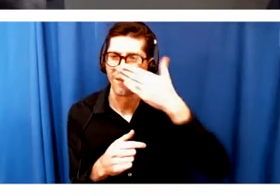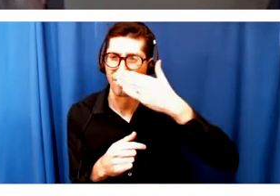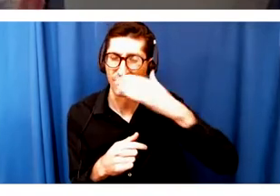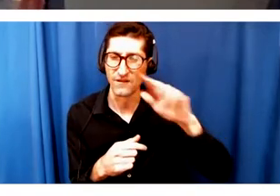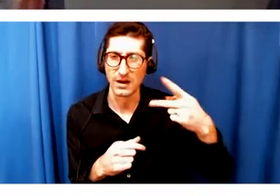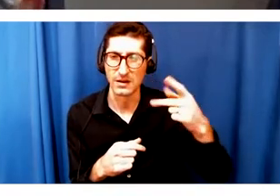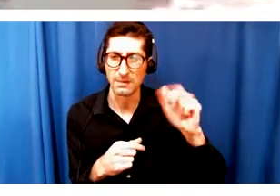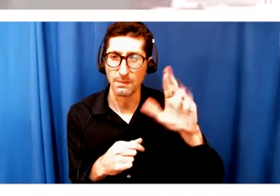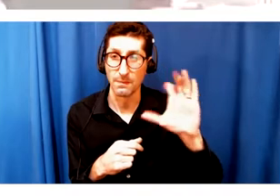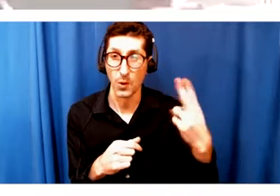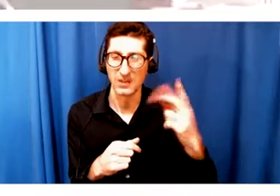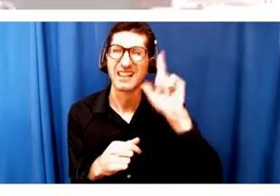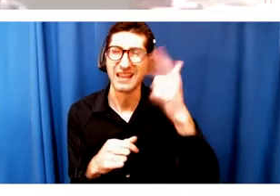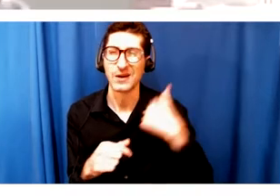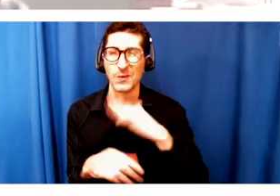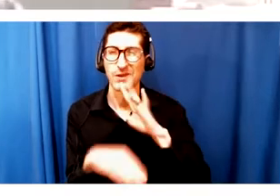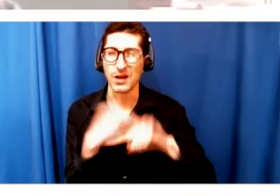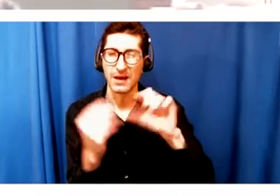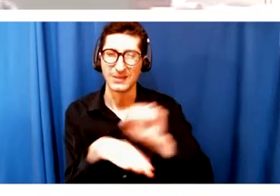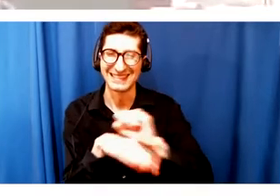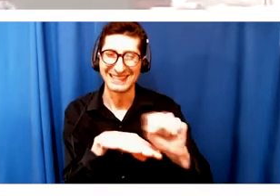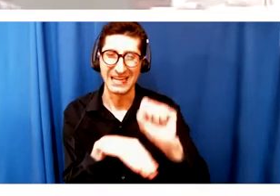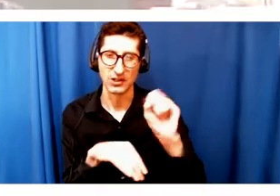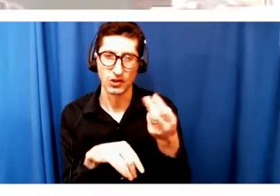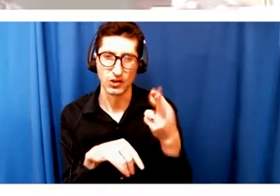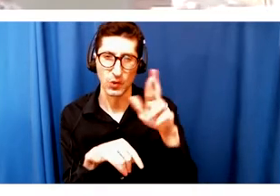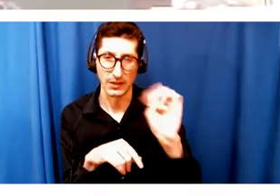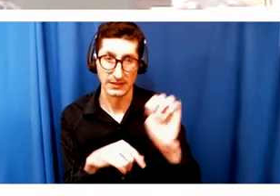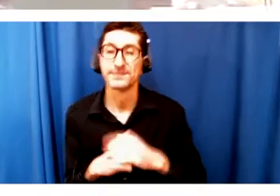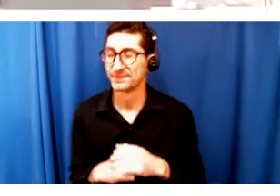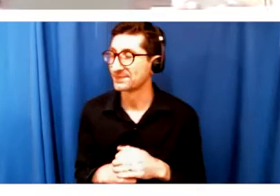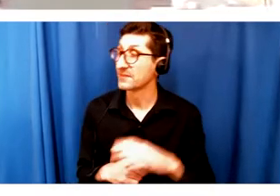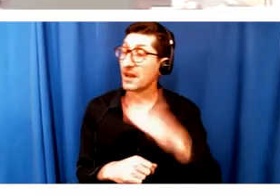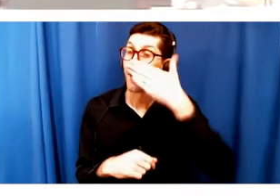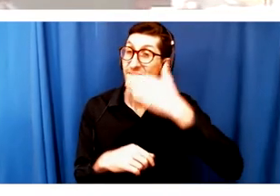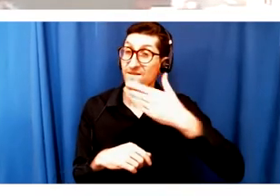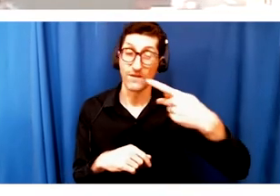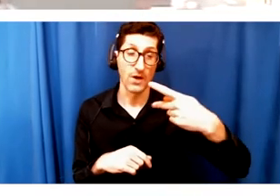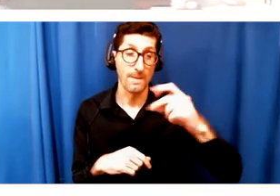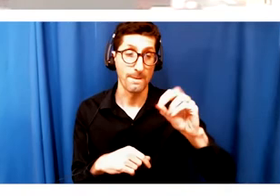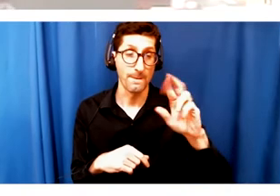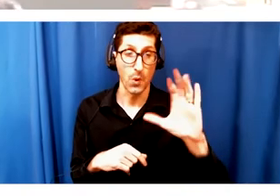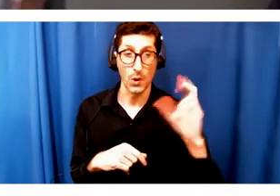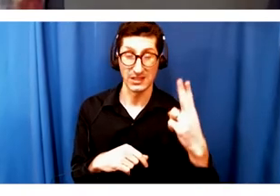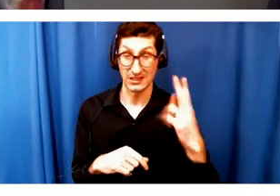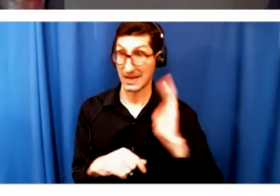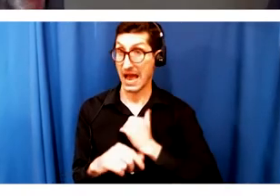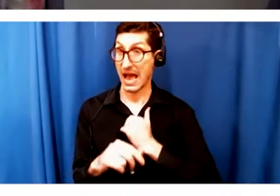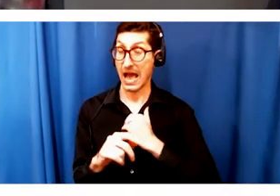Stage Source. Sure. So the Front Porch, we're in a little different position than a lot of folks out here.